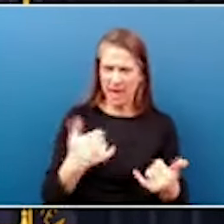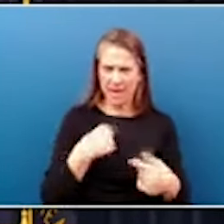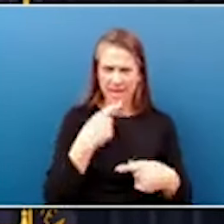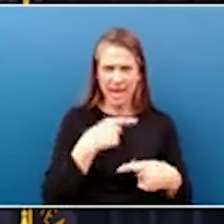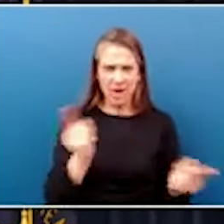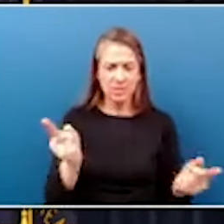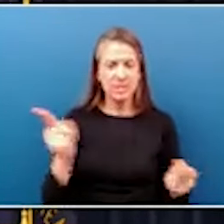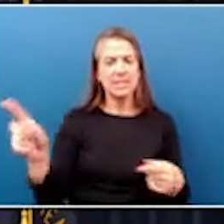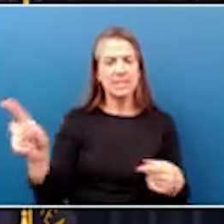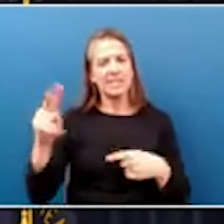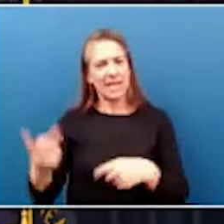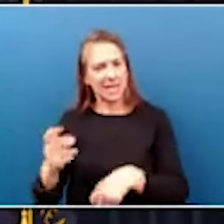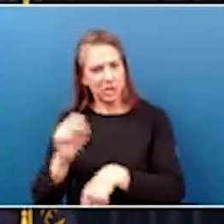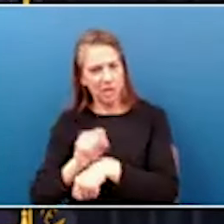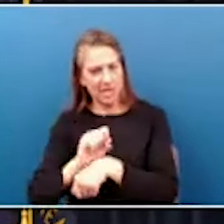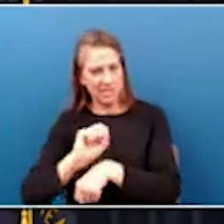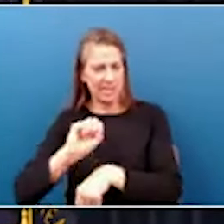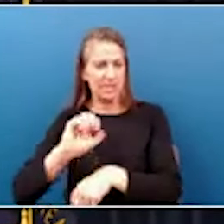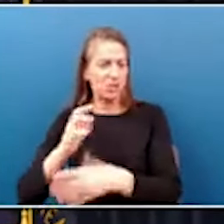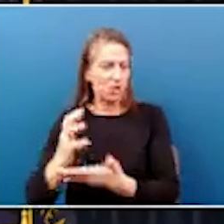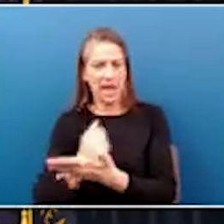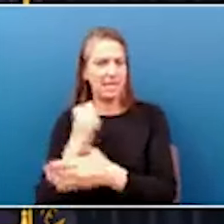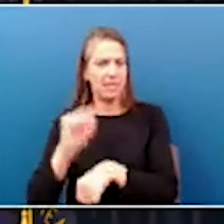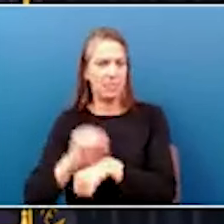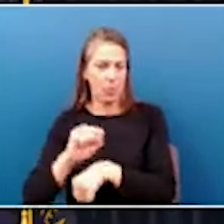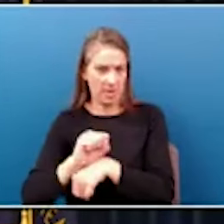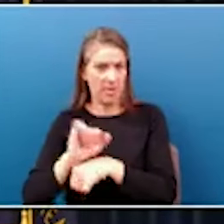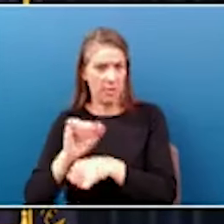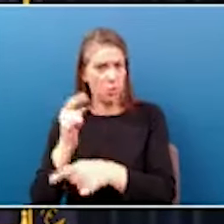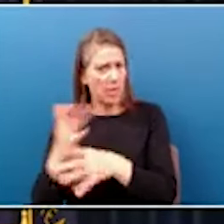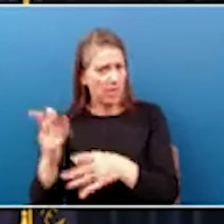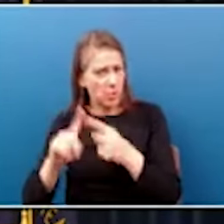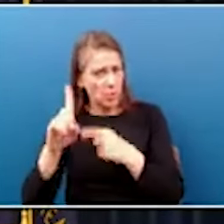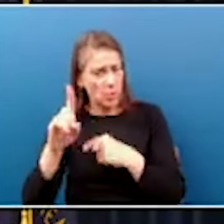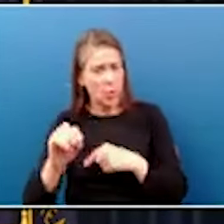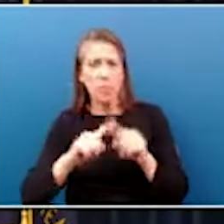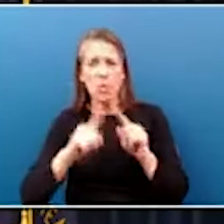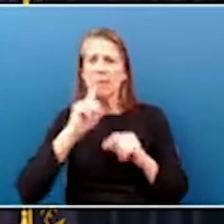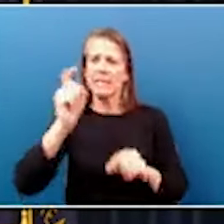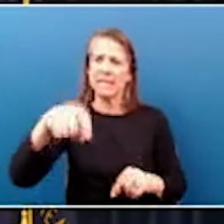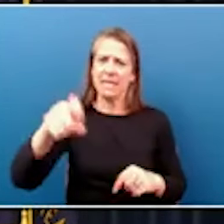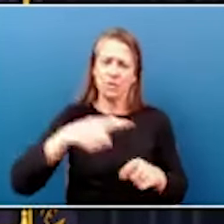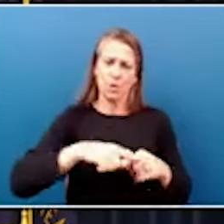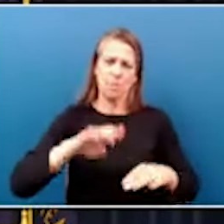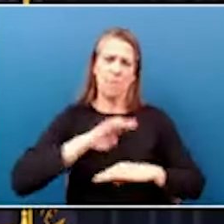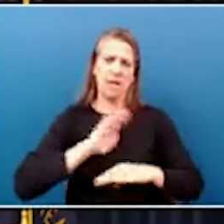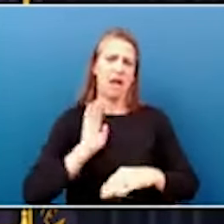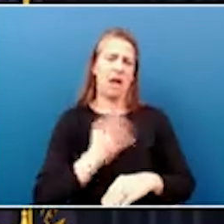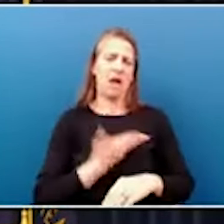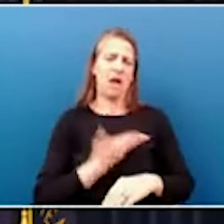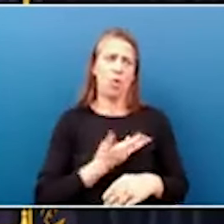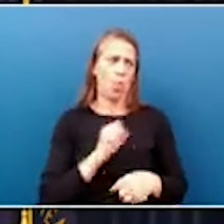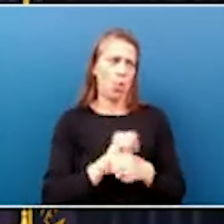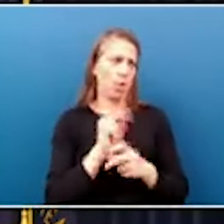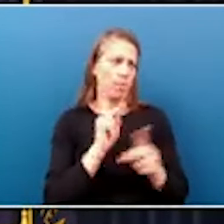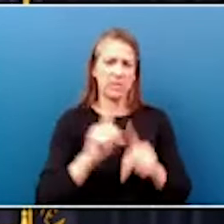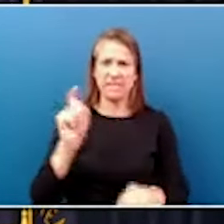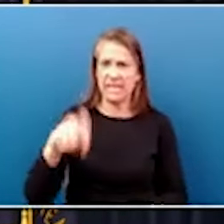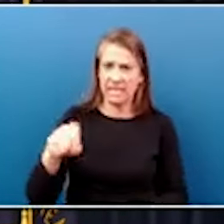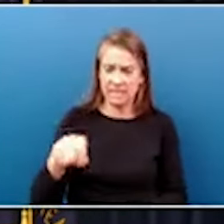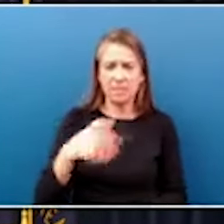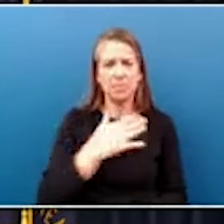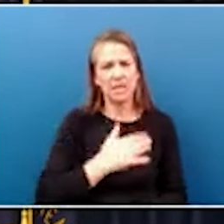employment again isn't just the right thing to do, it's absolutely necessary to meet our workforce needs. So let's keep working